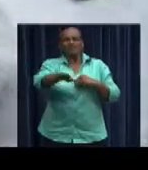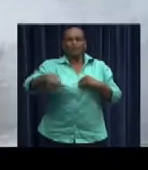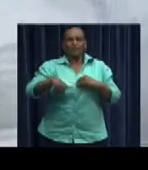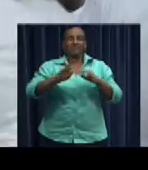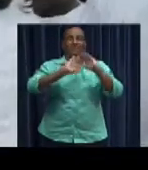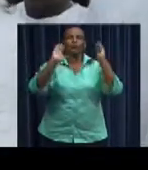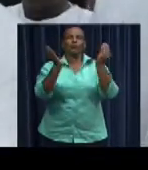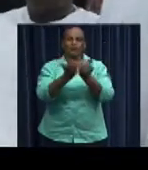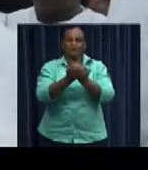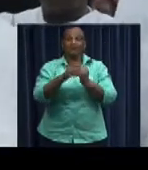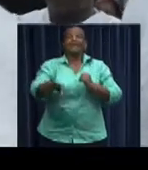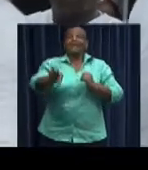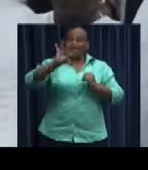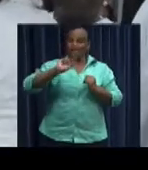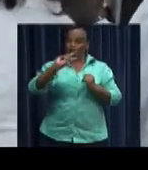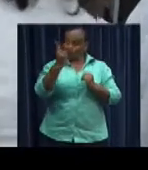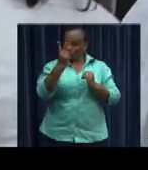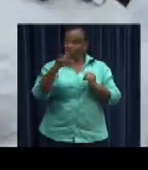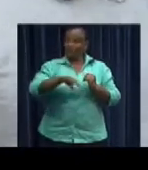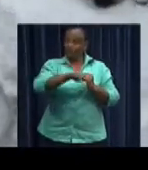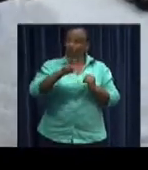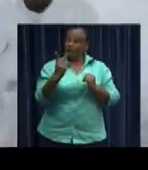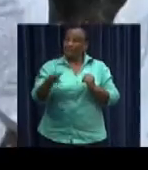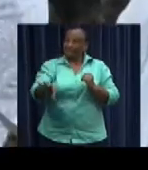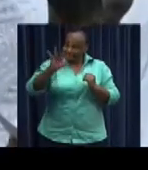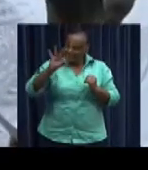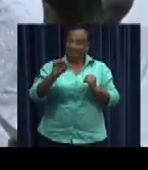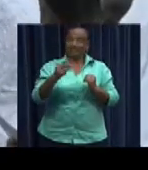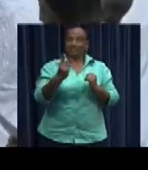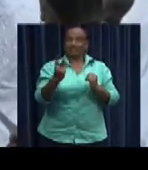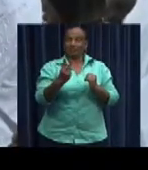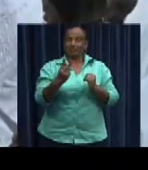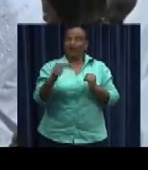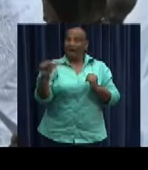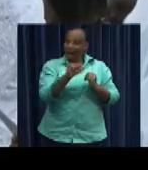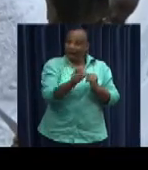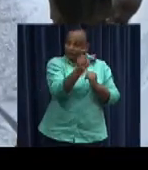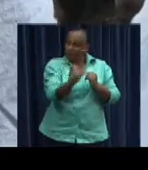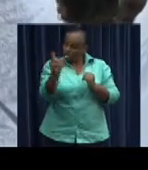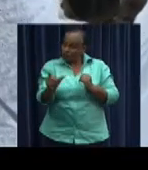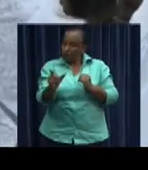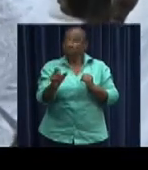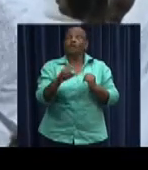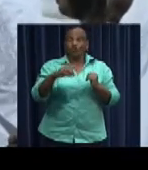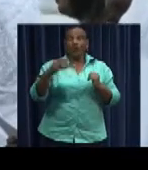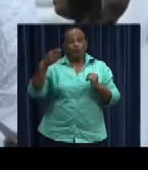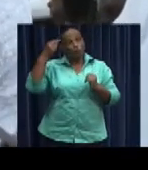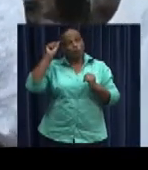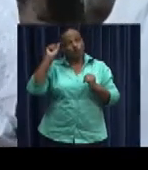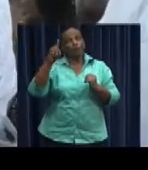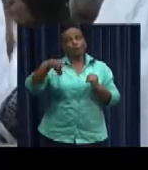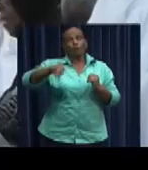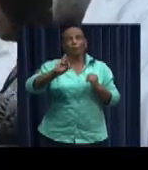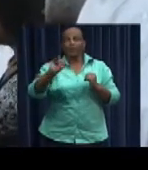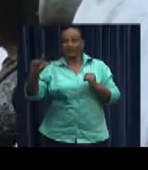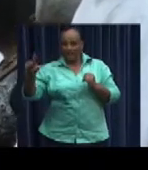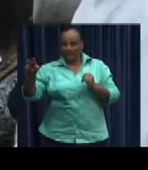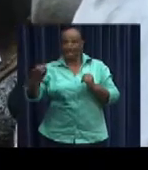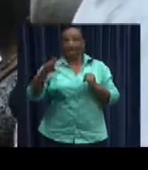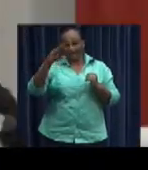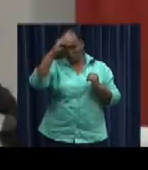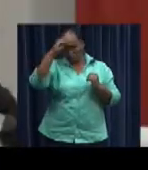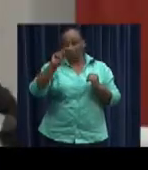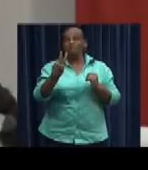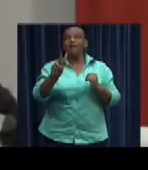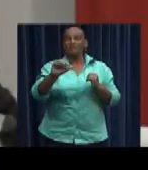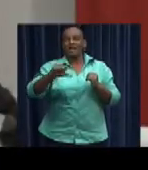from three press fighters in a second electoral round. The other candidates were Sister Lucia Breveld and Father Ferdinand